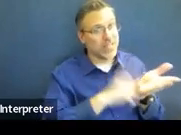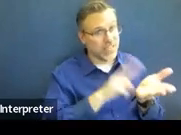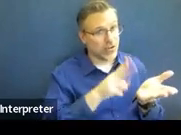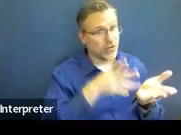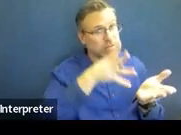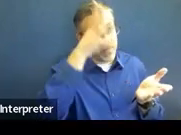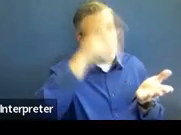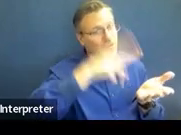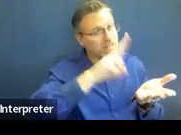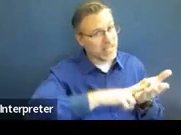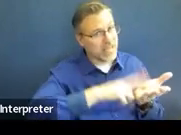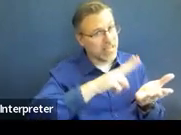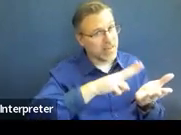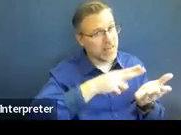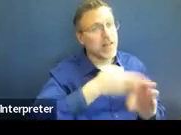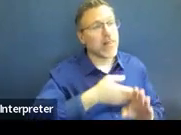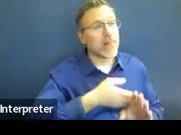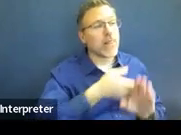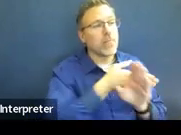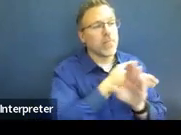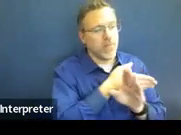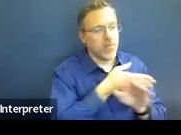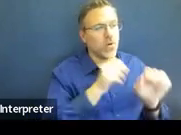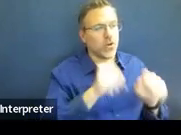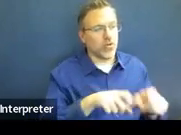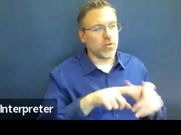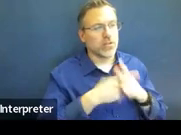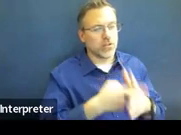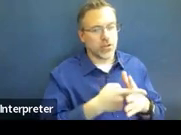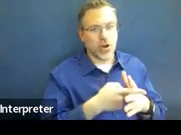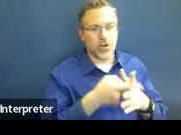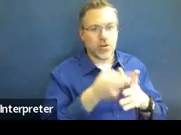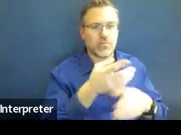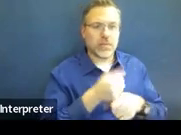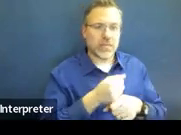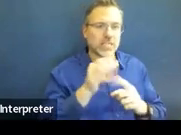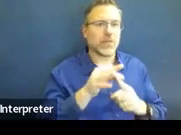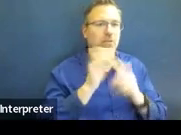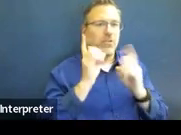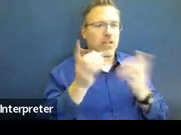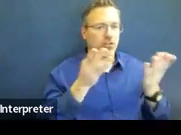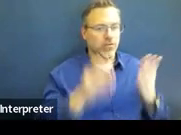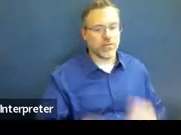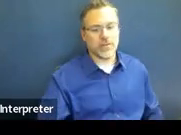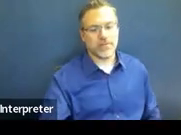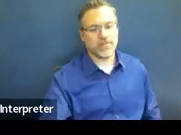parents before they can begin receiving special education services.